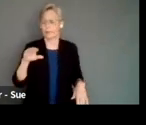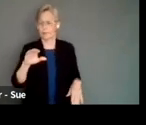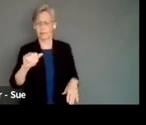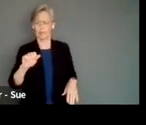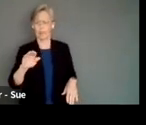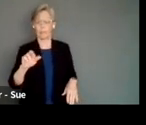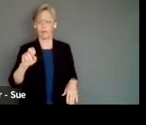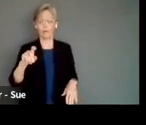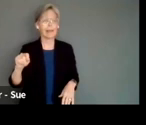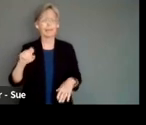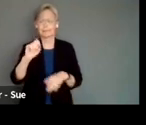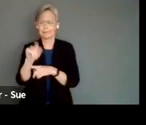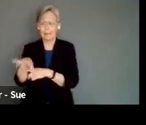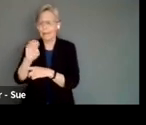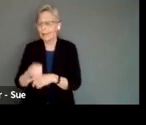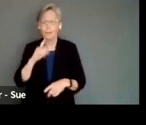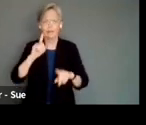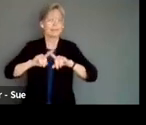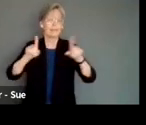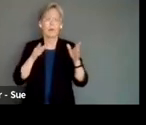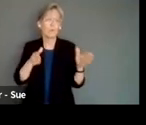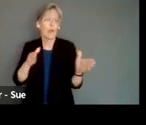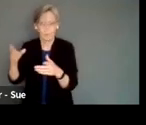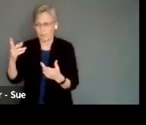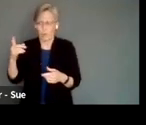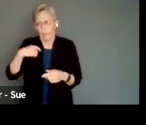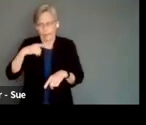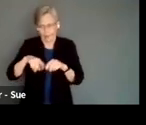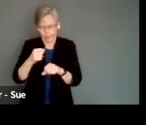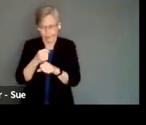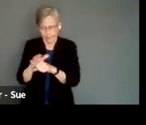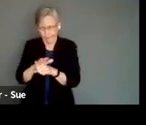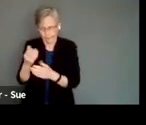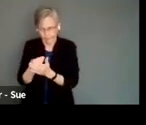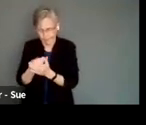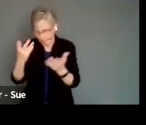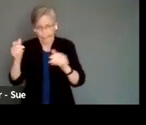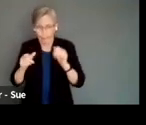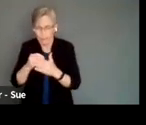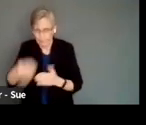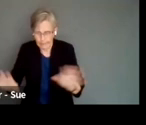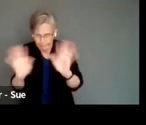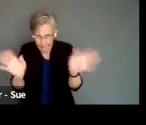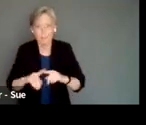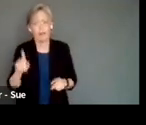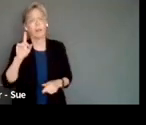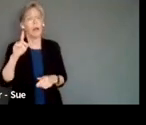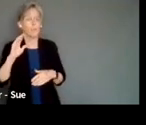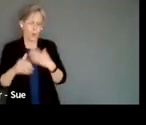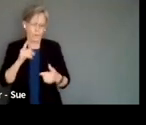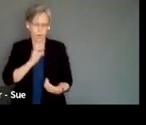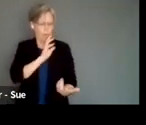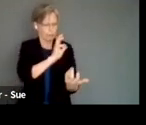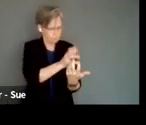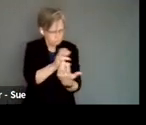it's really breaking the boundaries, also because we can't get enough funding in theatres expensive. Anyway, so the process is accommodation. And this is